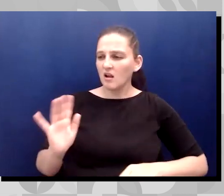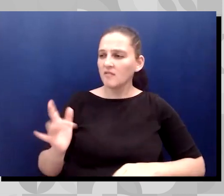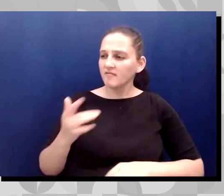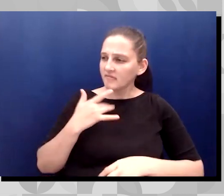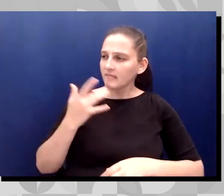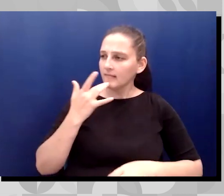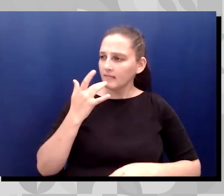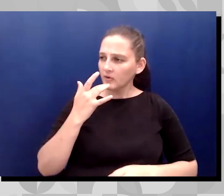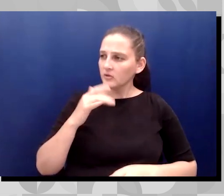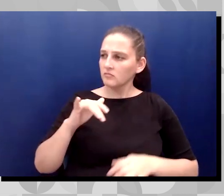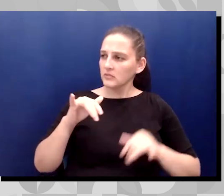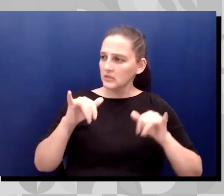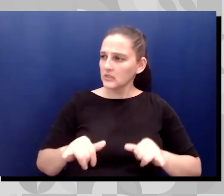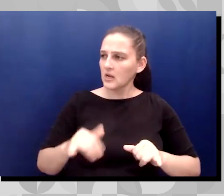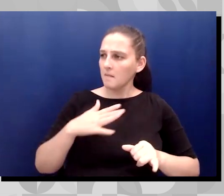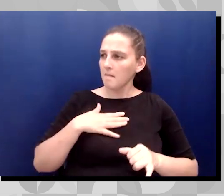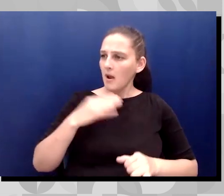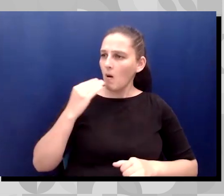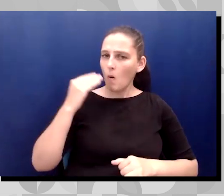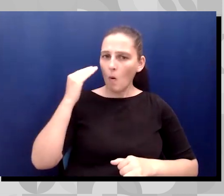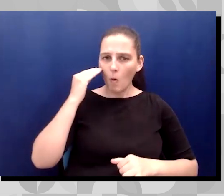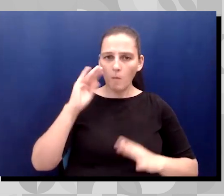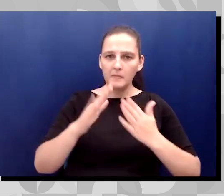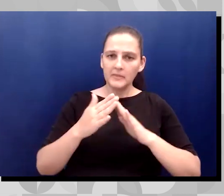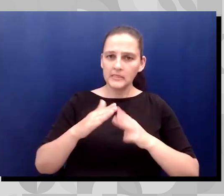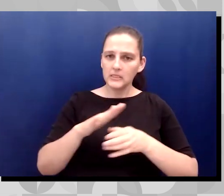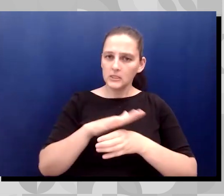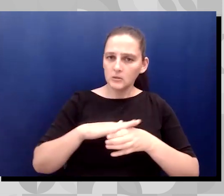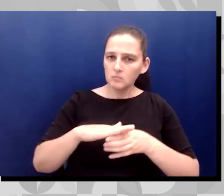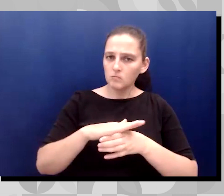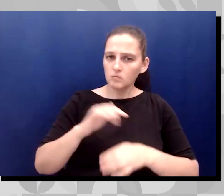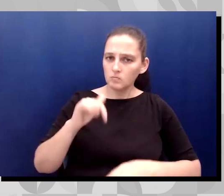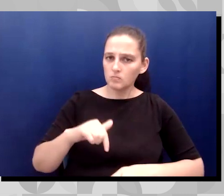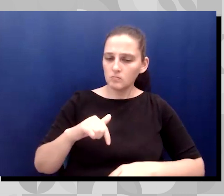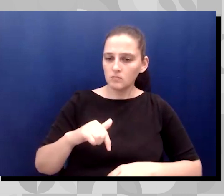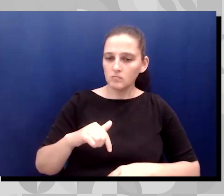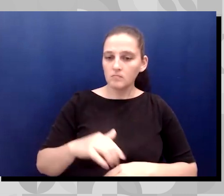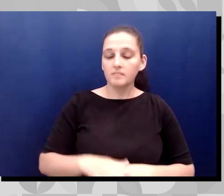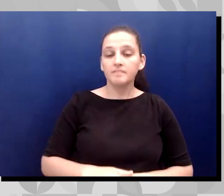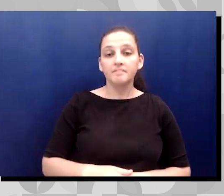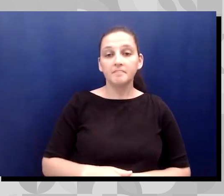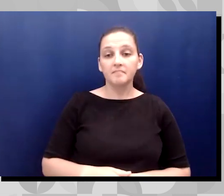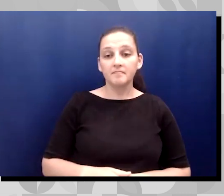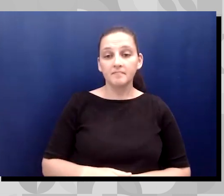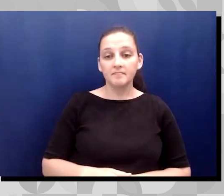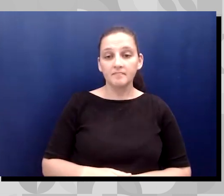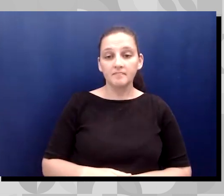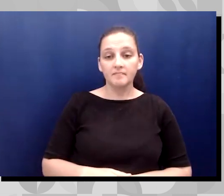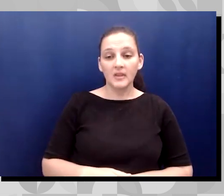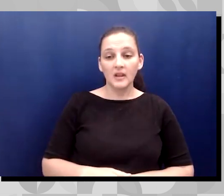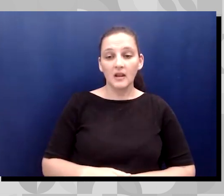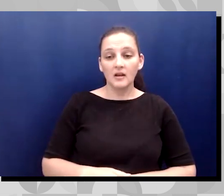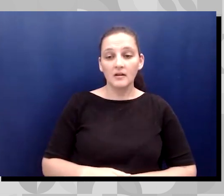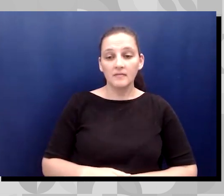city. Later did I know that that was called